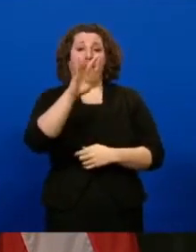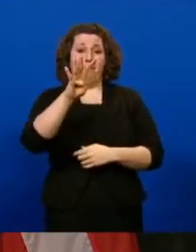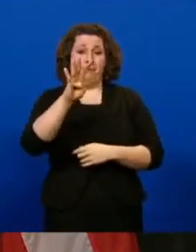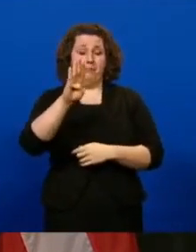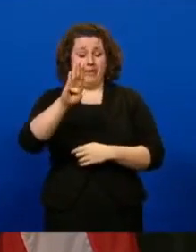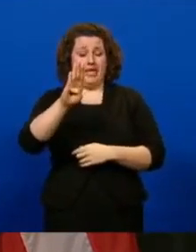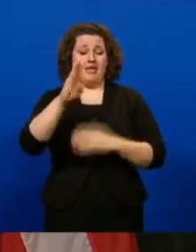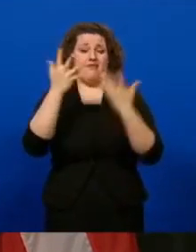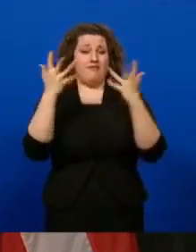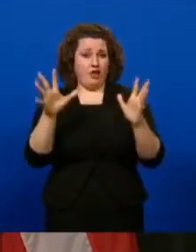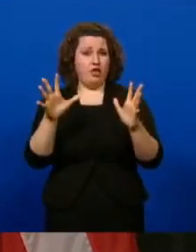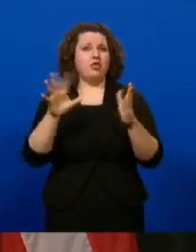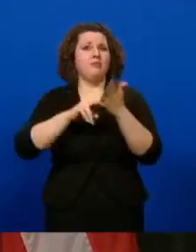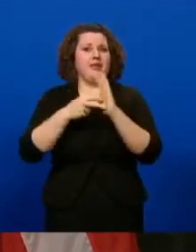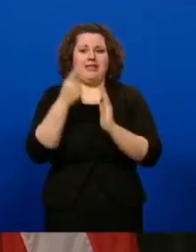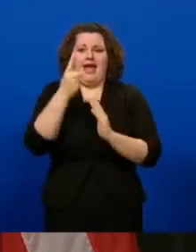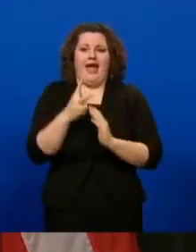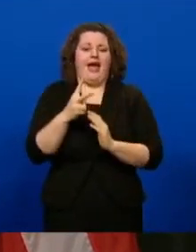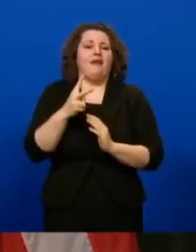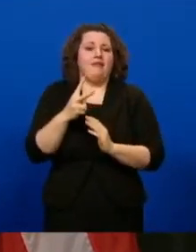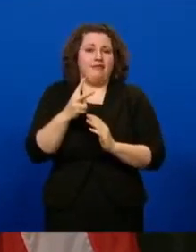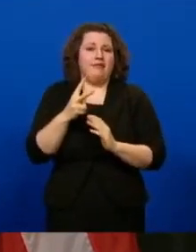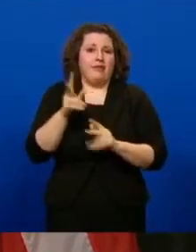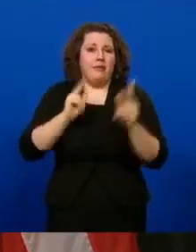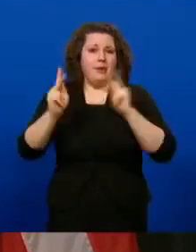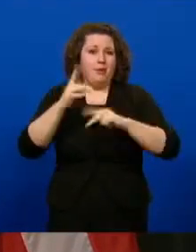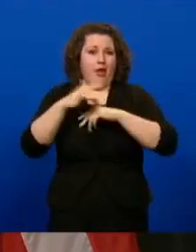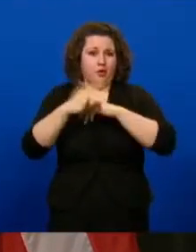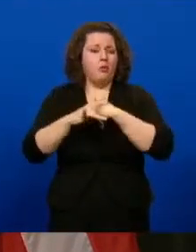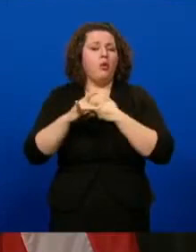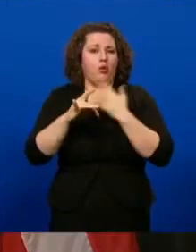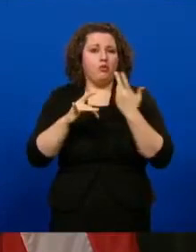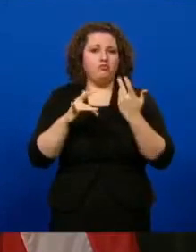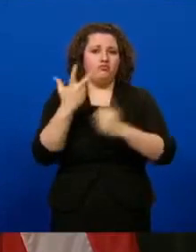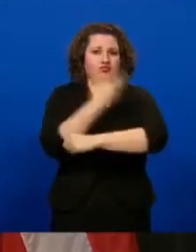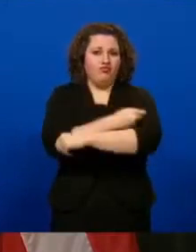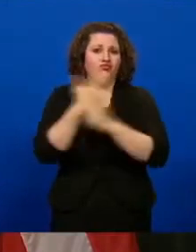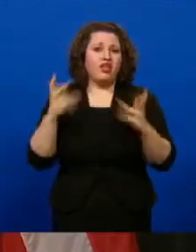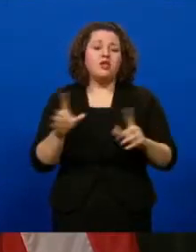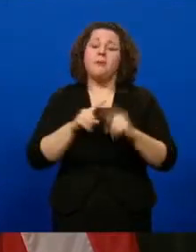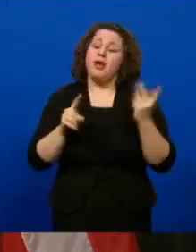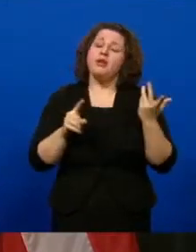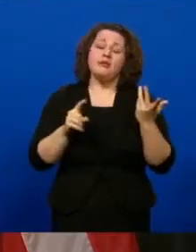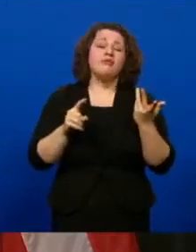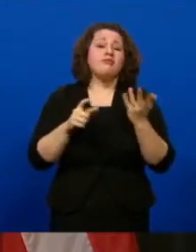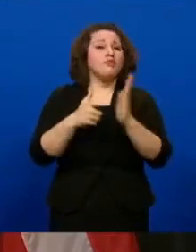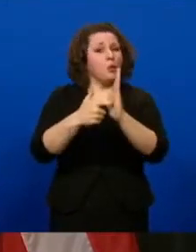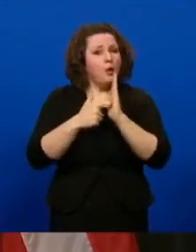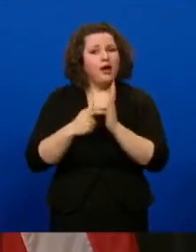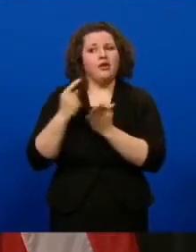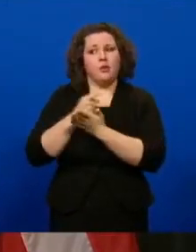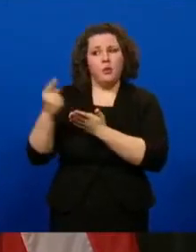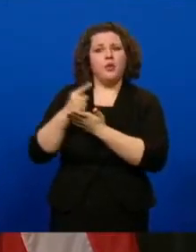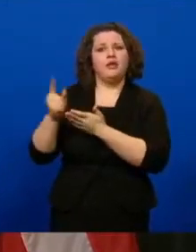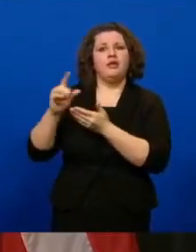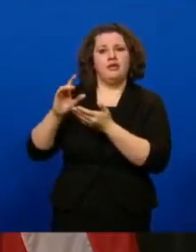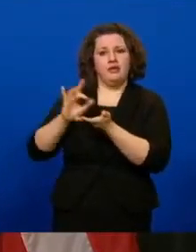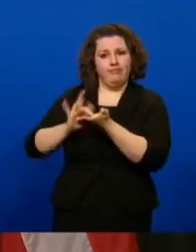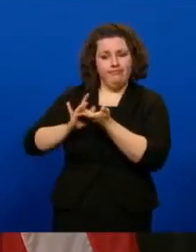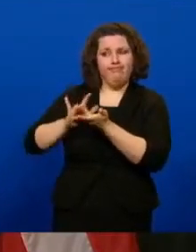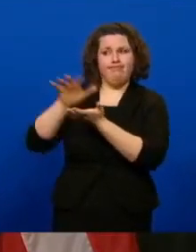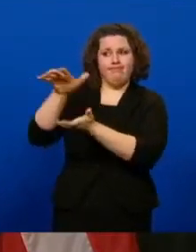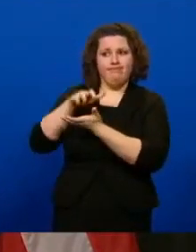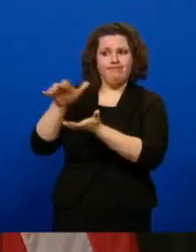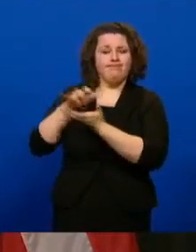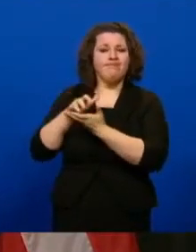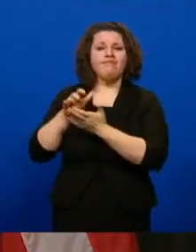vaccinated half of Iowa's eligible population. But it will, again, require our weekly allocations continue at their